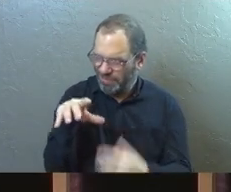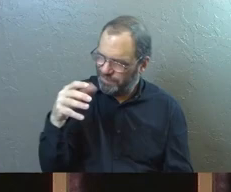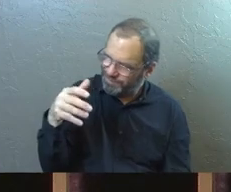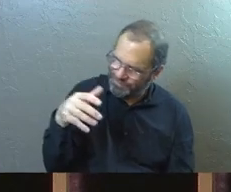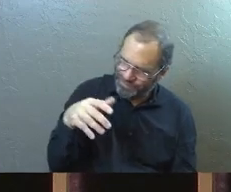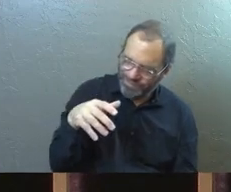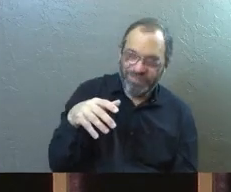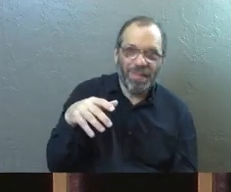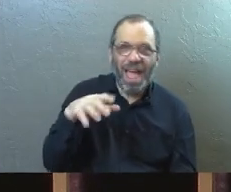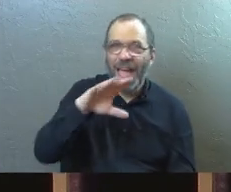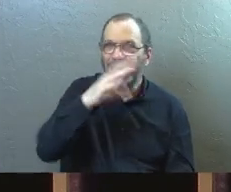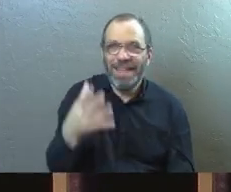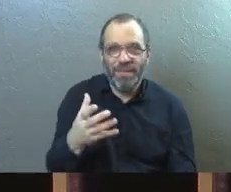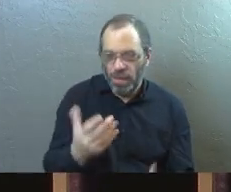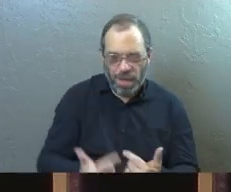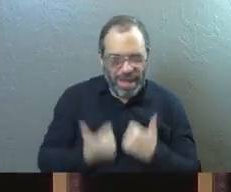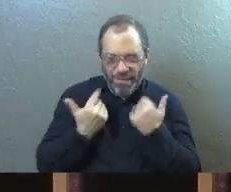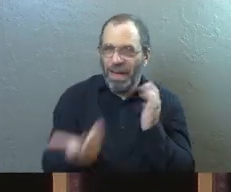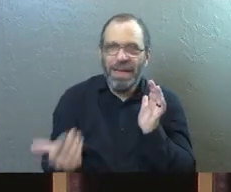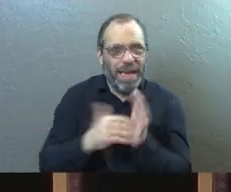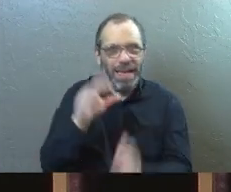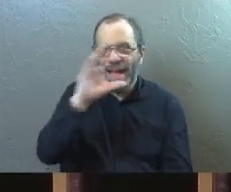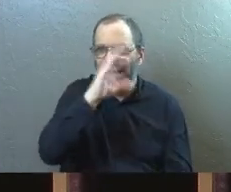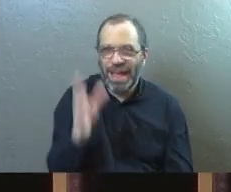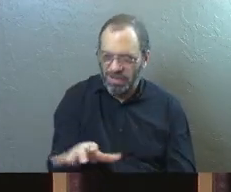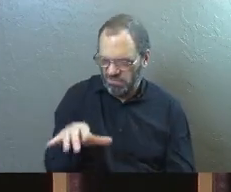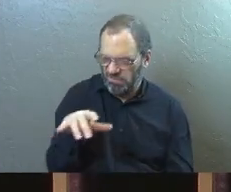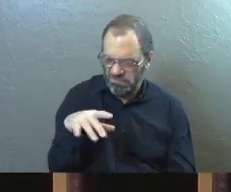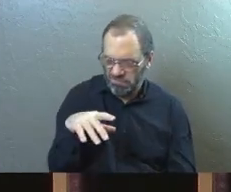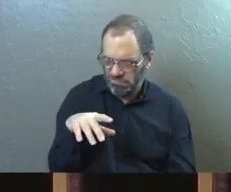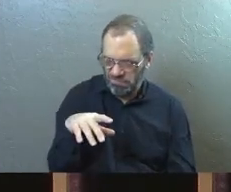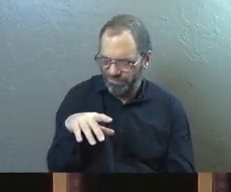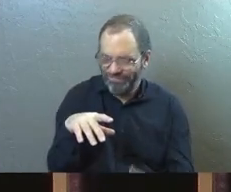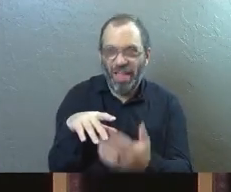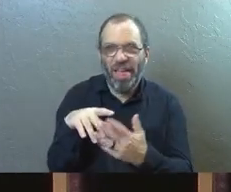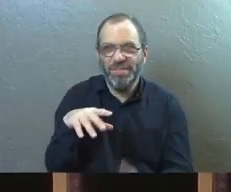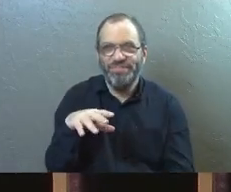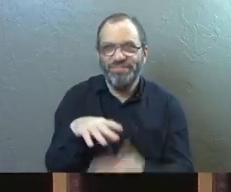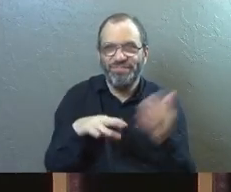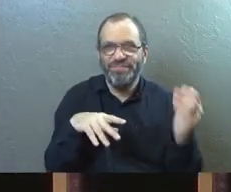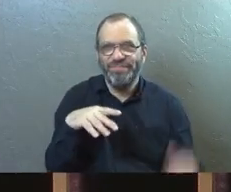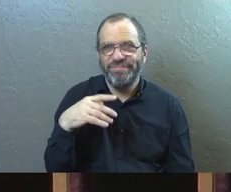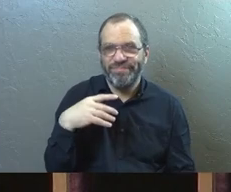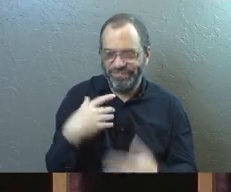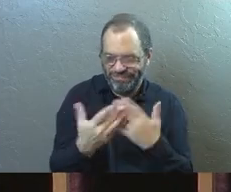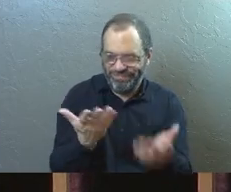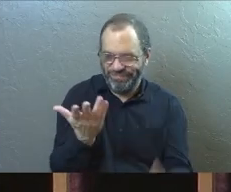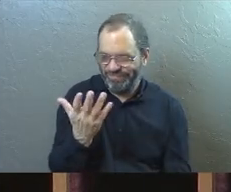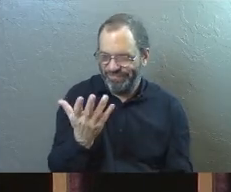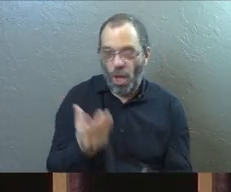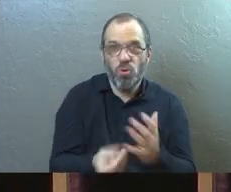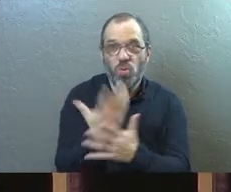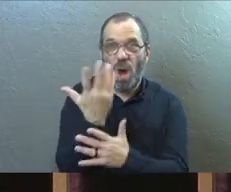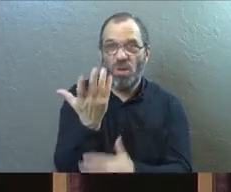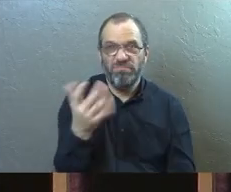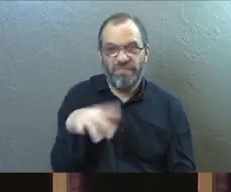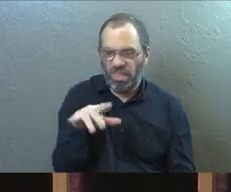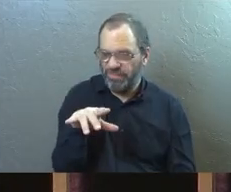And these will never come back. And this will never grow anything.